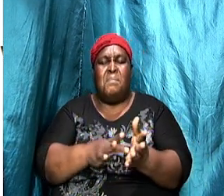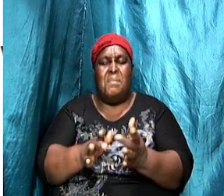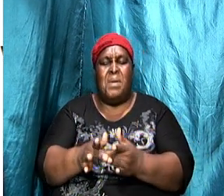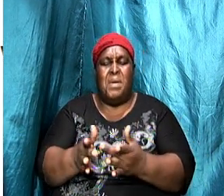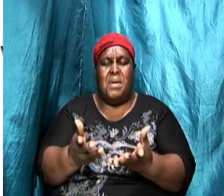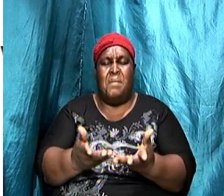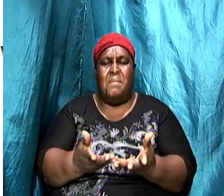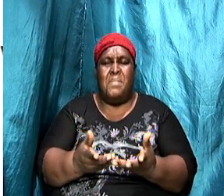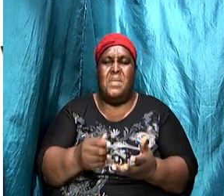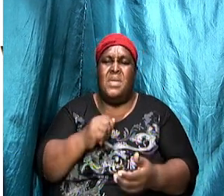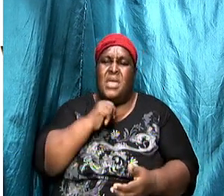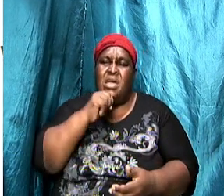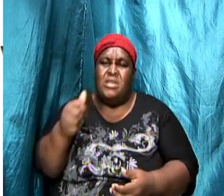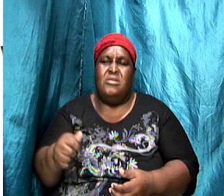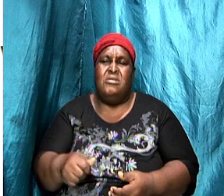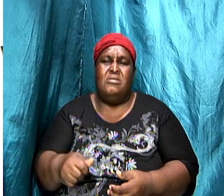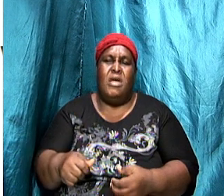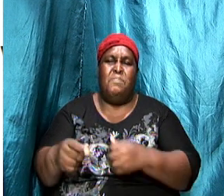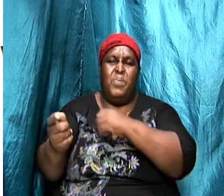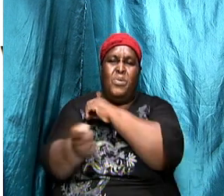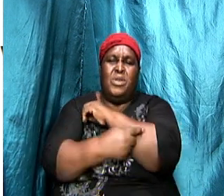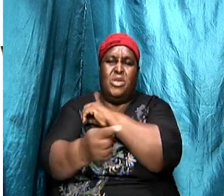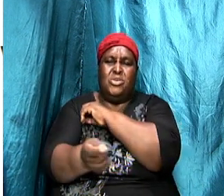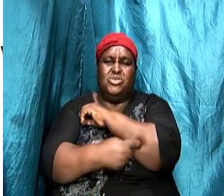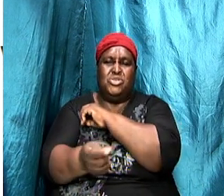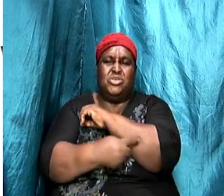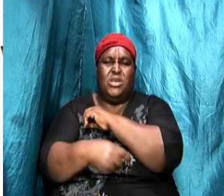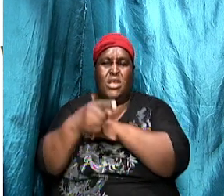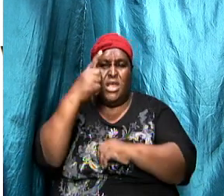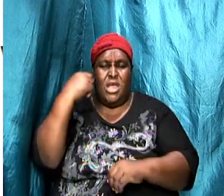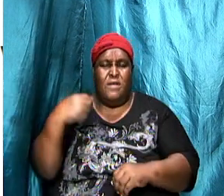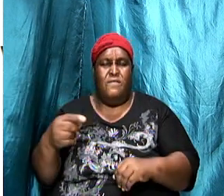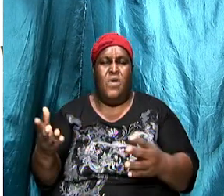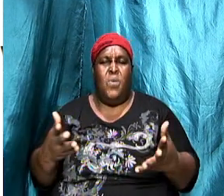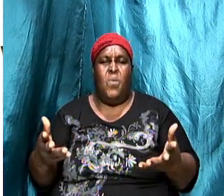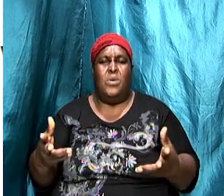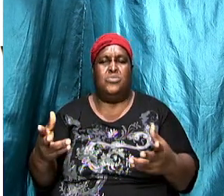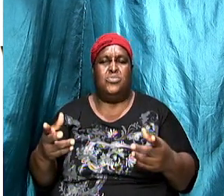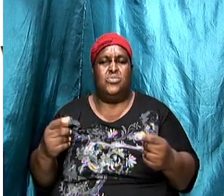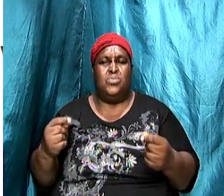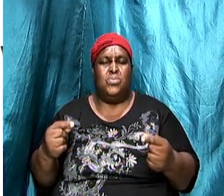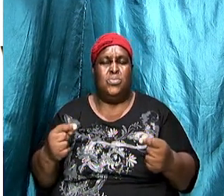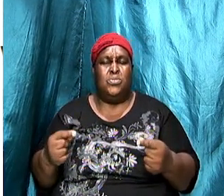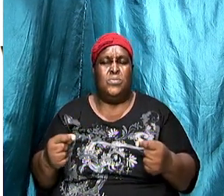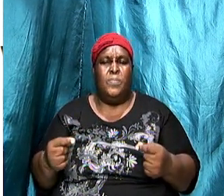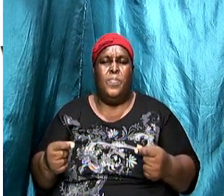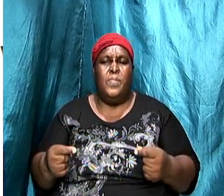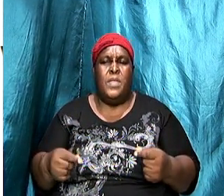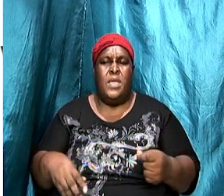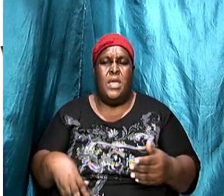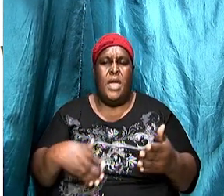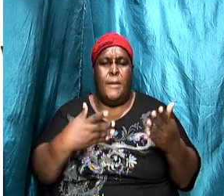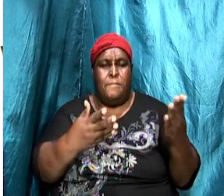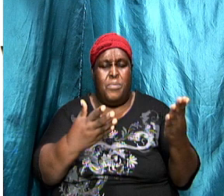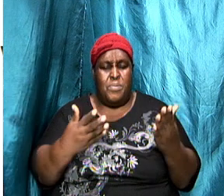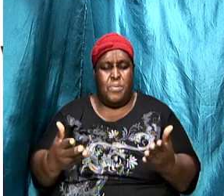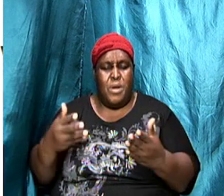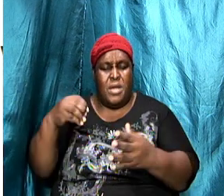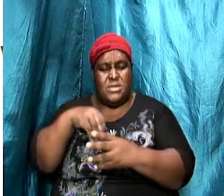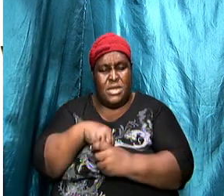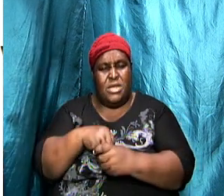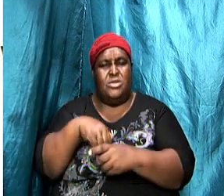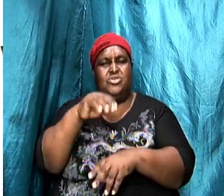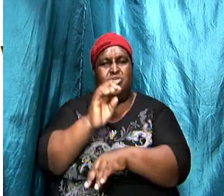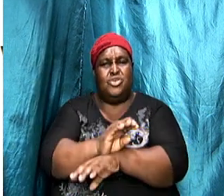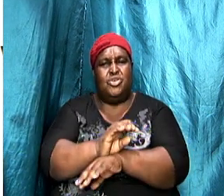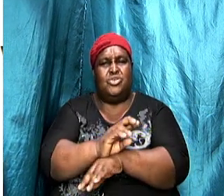ought not to be chastised for doing what we are by nature made to do and they brought this into the church and